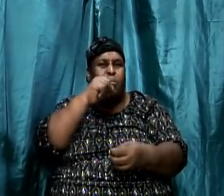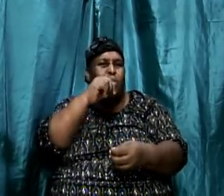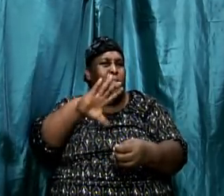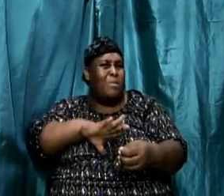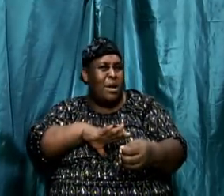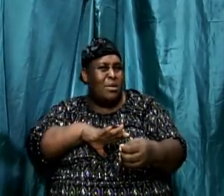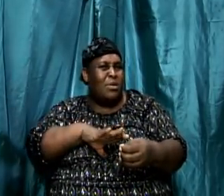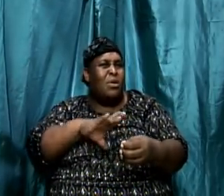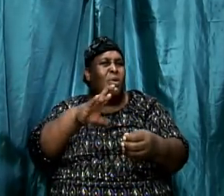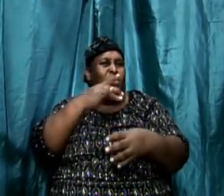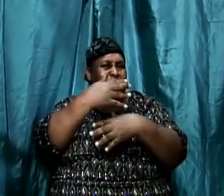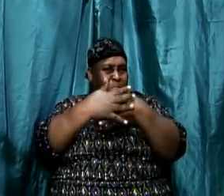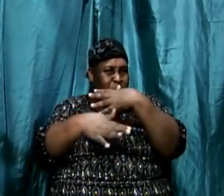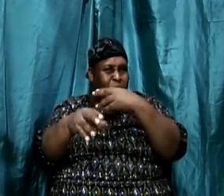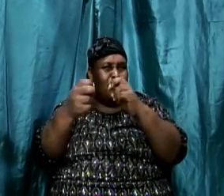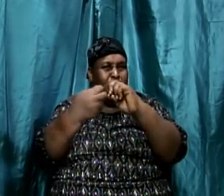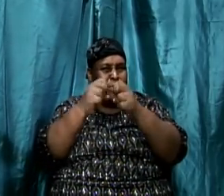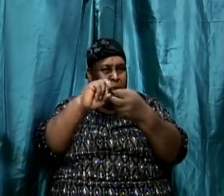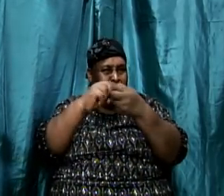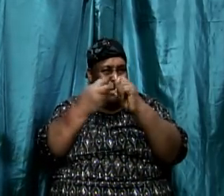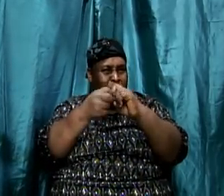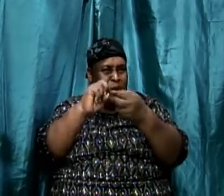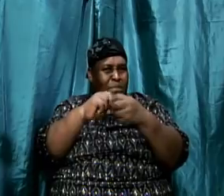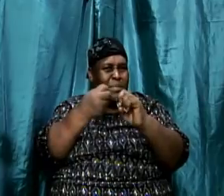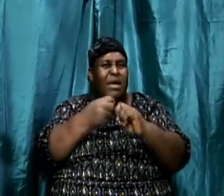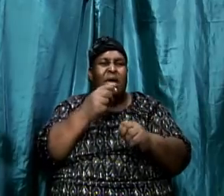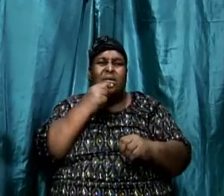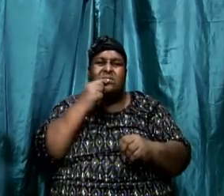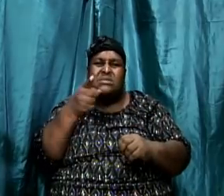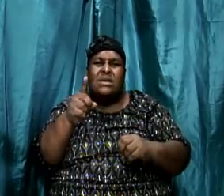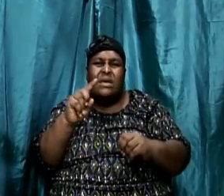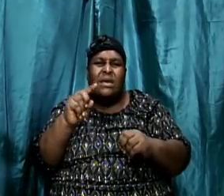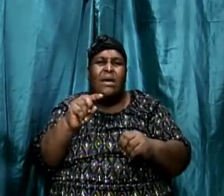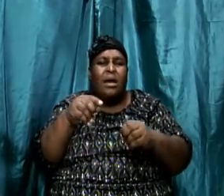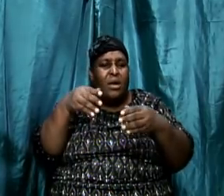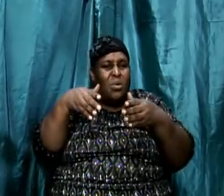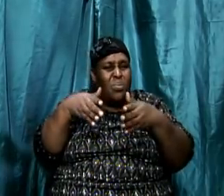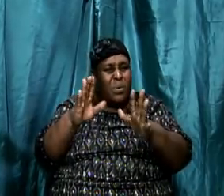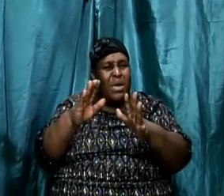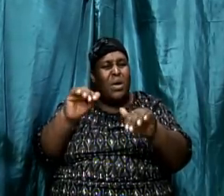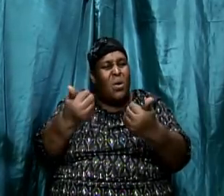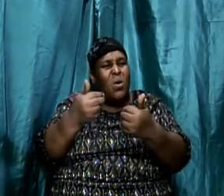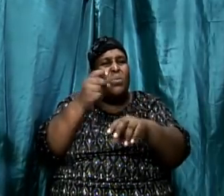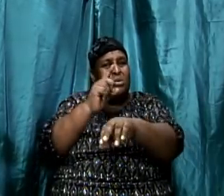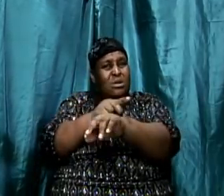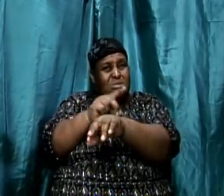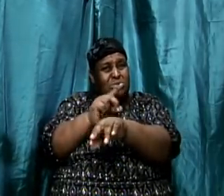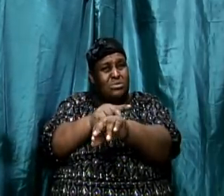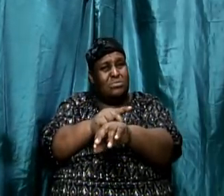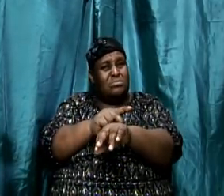not from a layman's perspective, but he described it from the way a doctor would have done it.